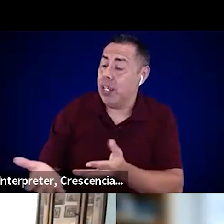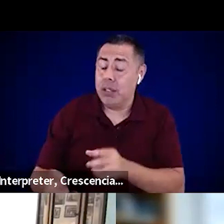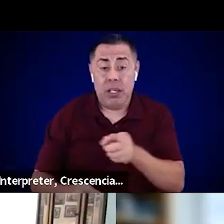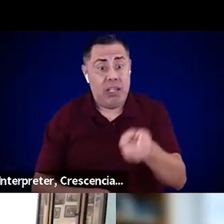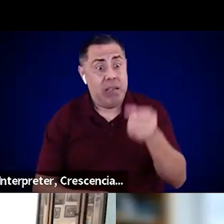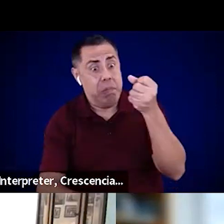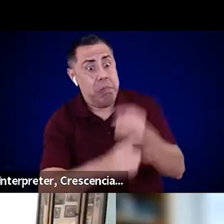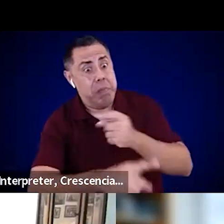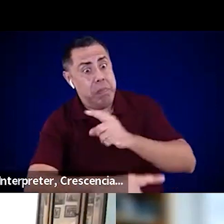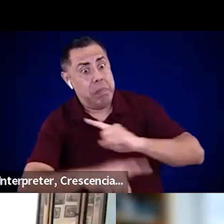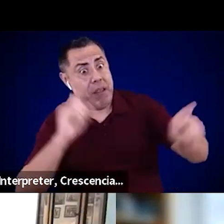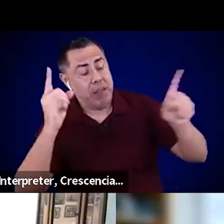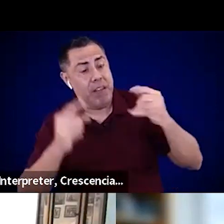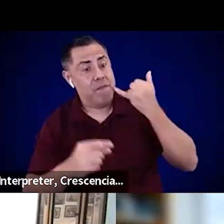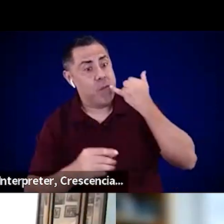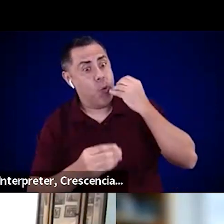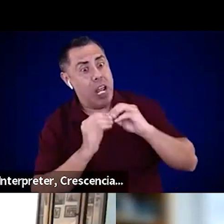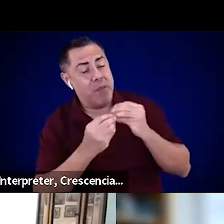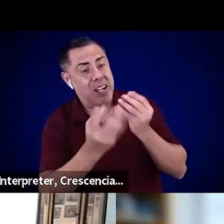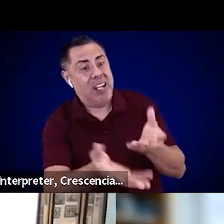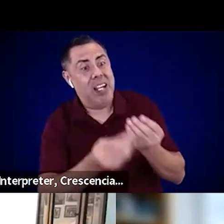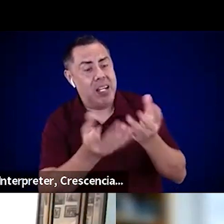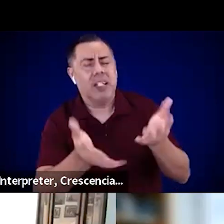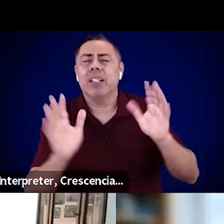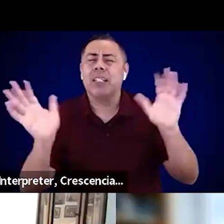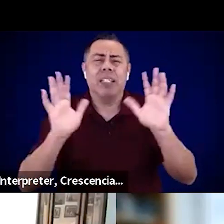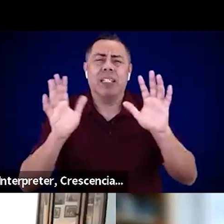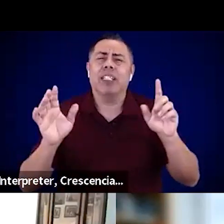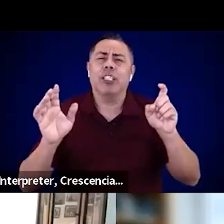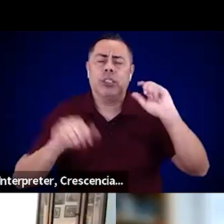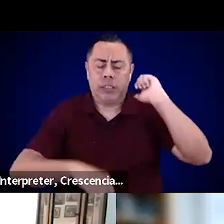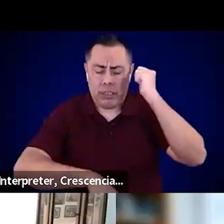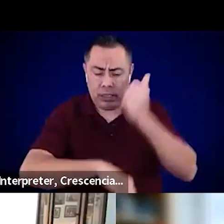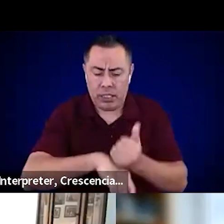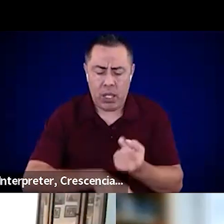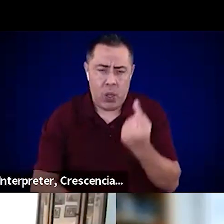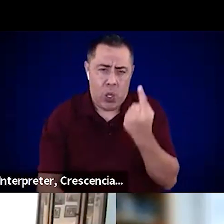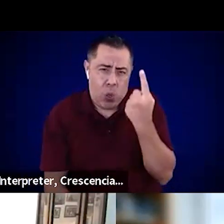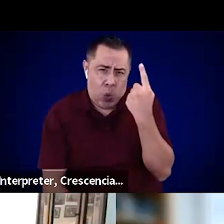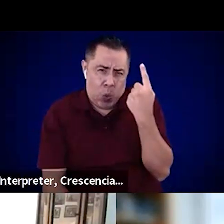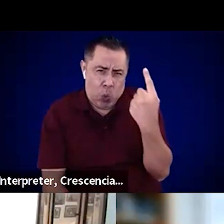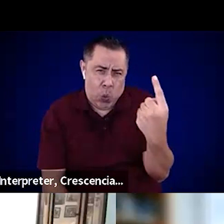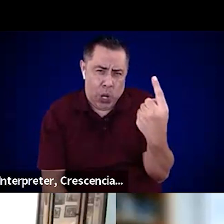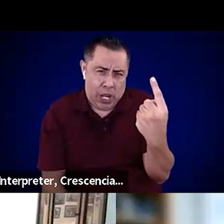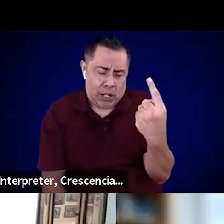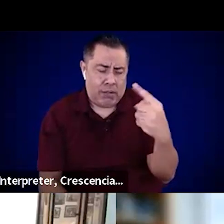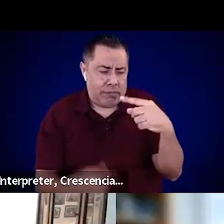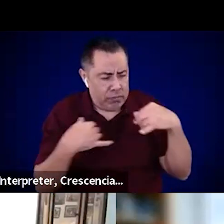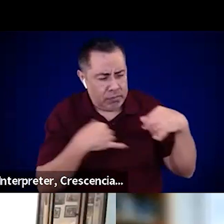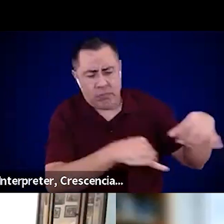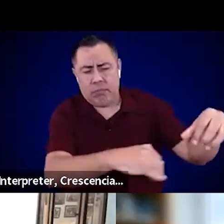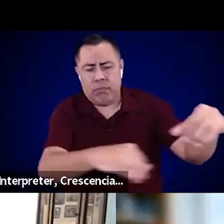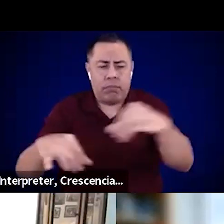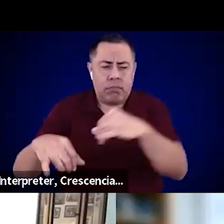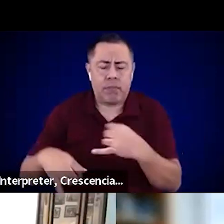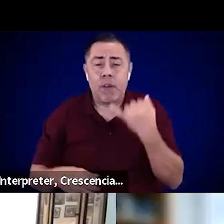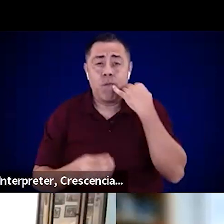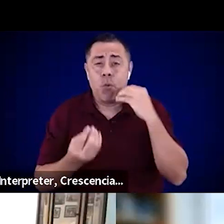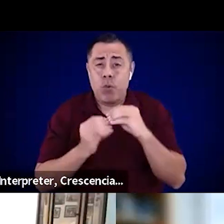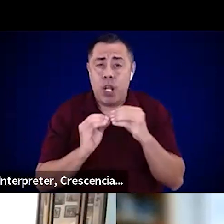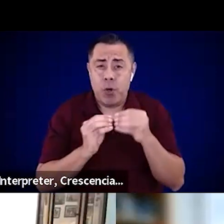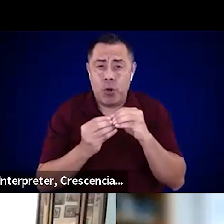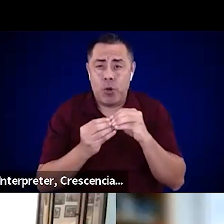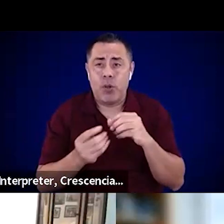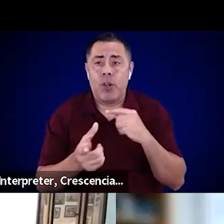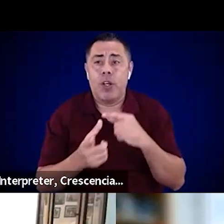disaster. And then to use the AFN advisory committee to socialize